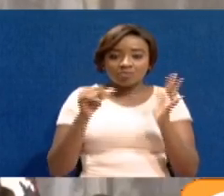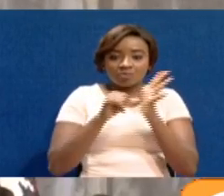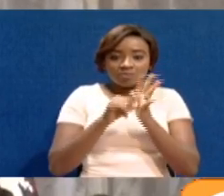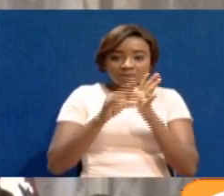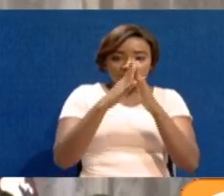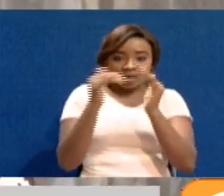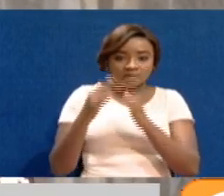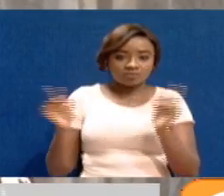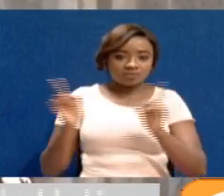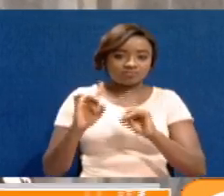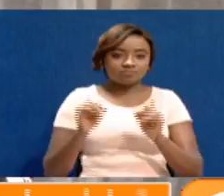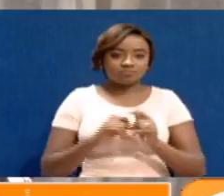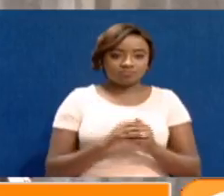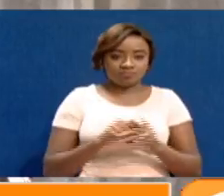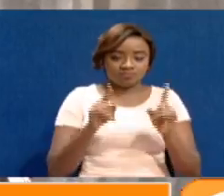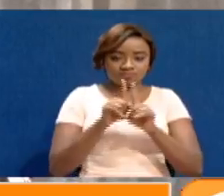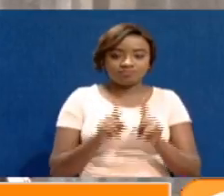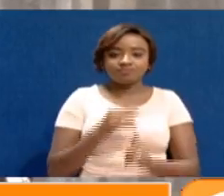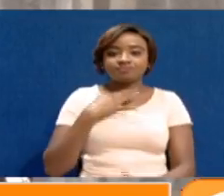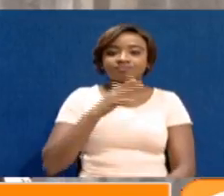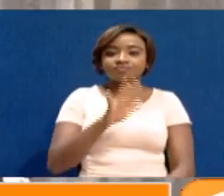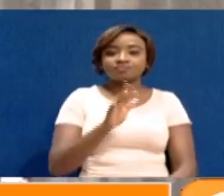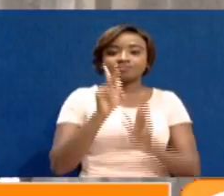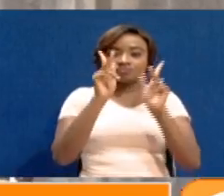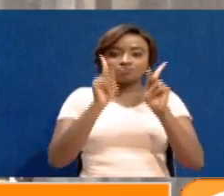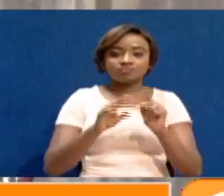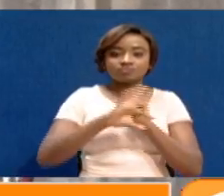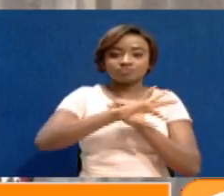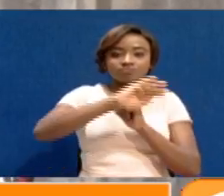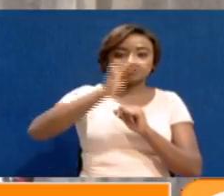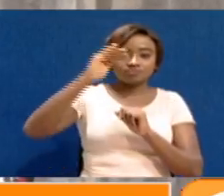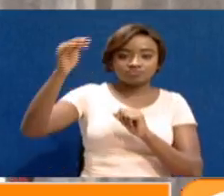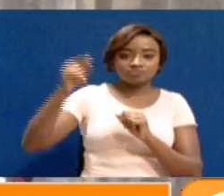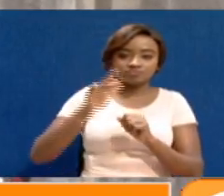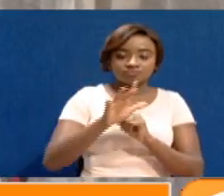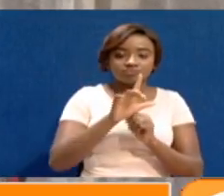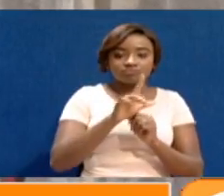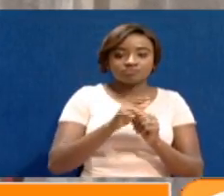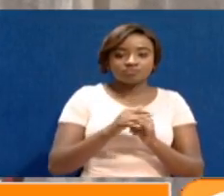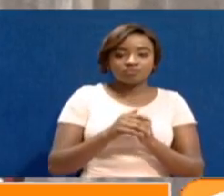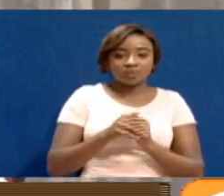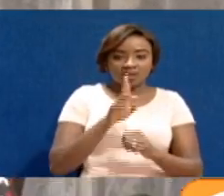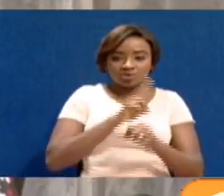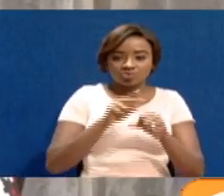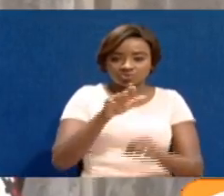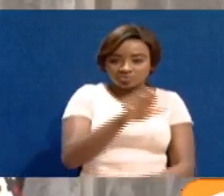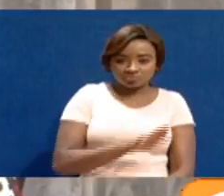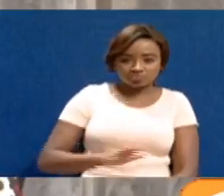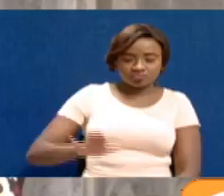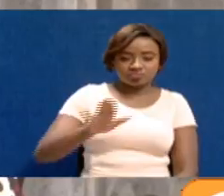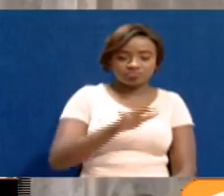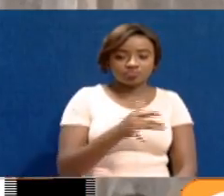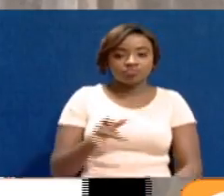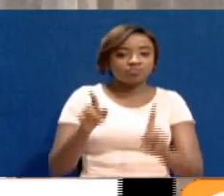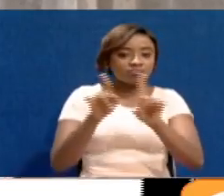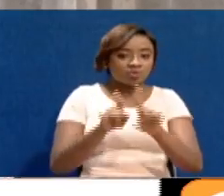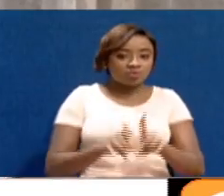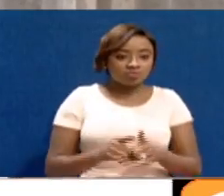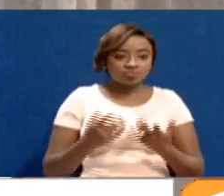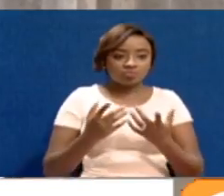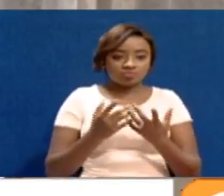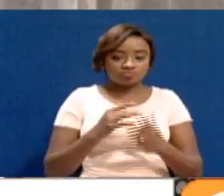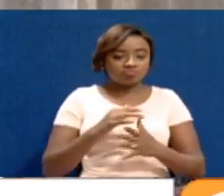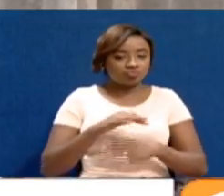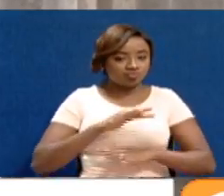reconnect the Kisumu City to the lake and make sure that the use of urban space in this city includes respect for green